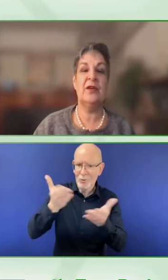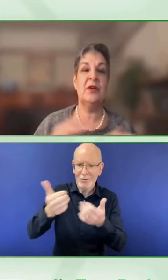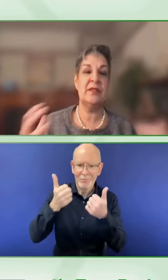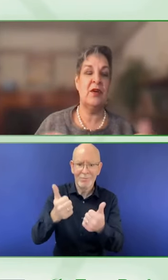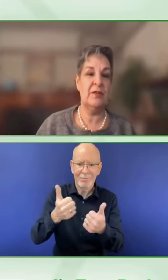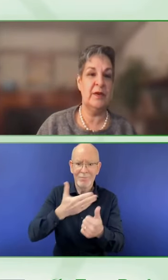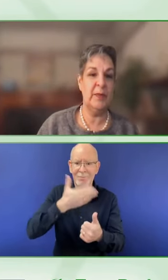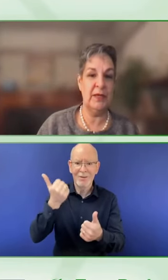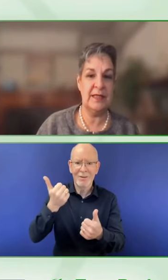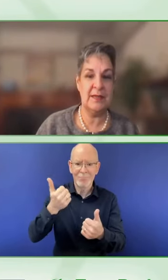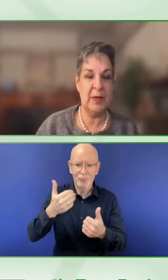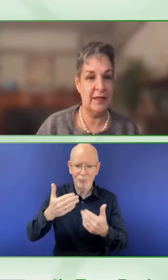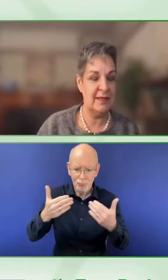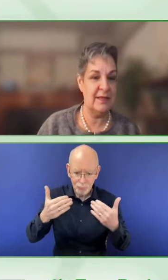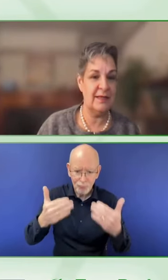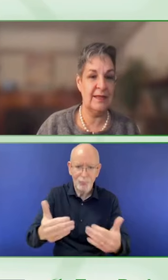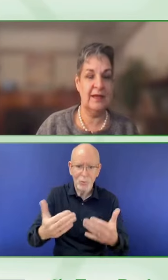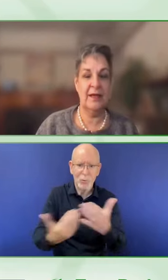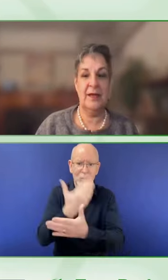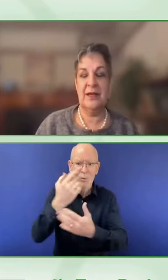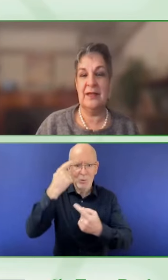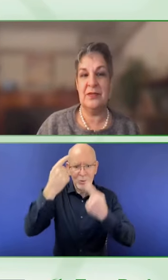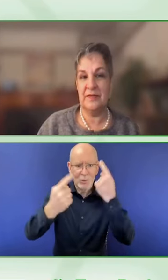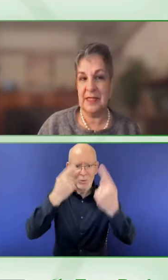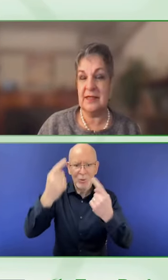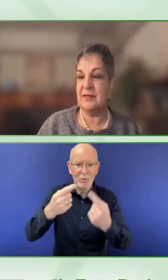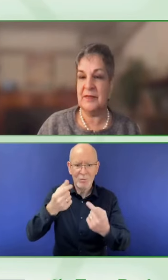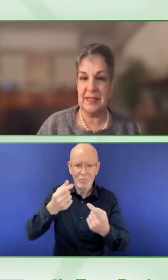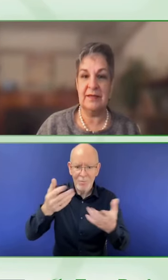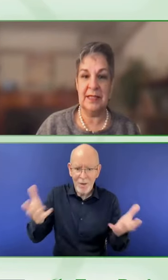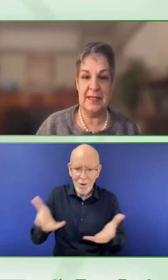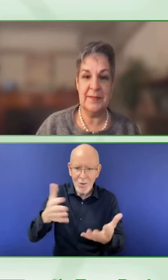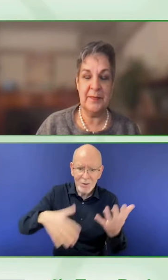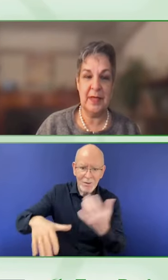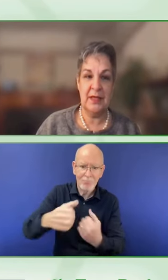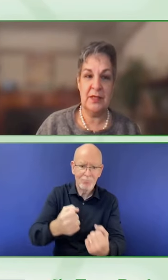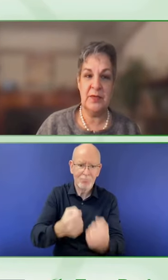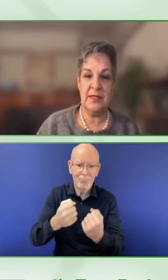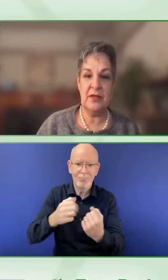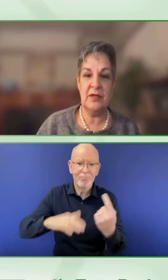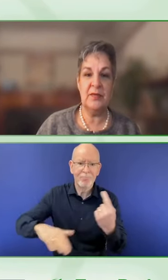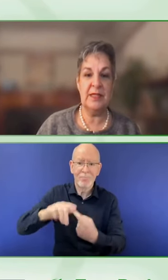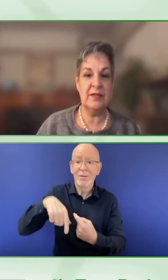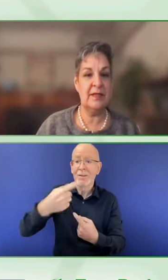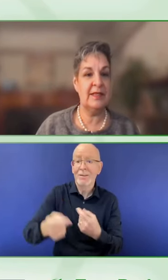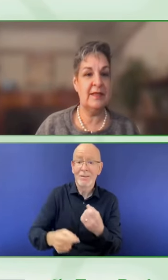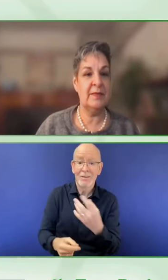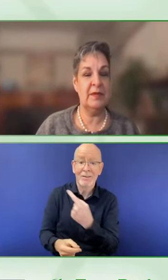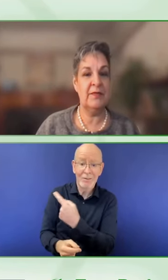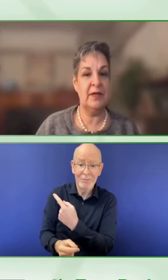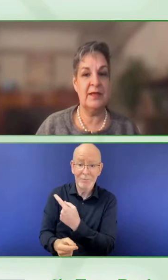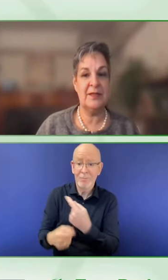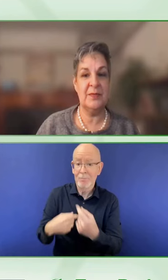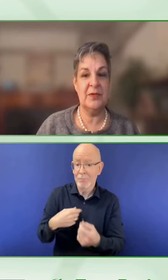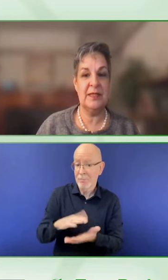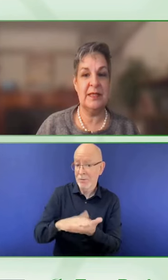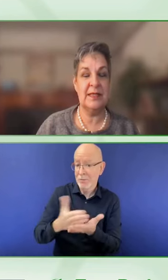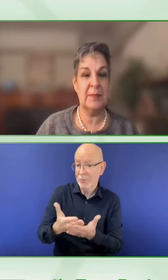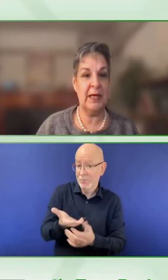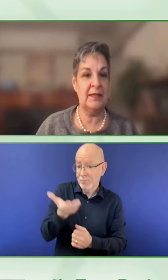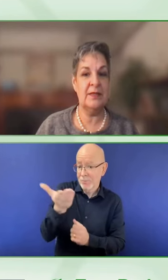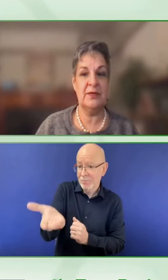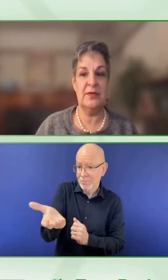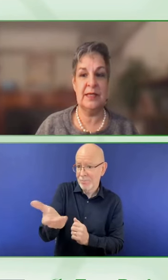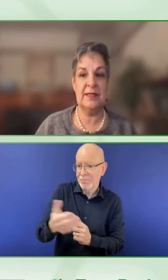across all of our policies, practices, services and facilities. So, we started with digital accessibility for customers,